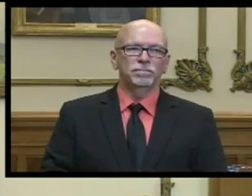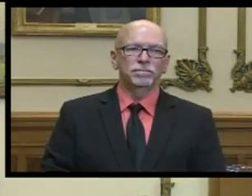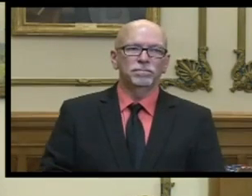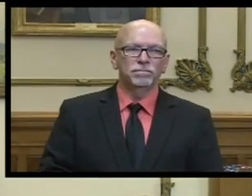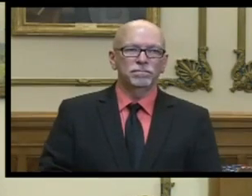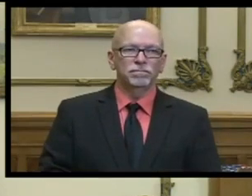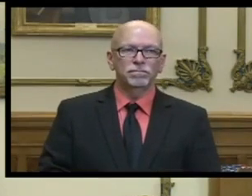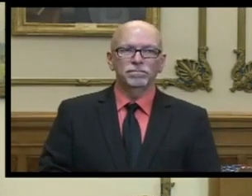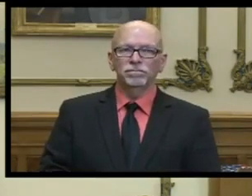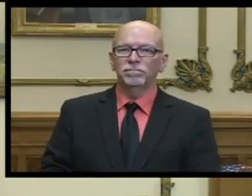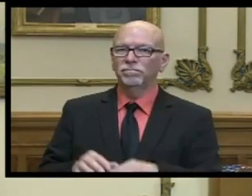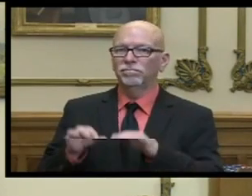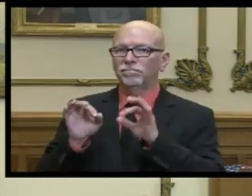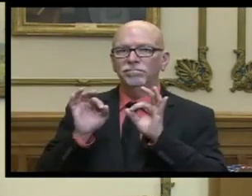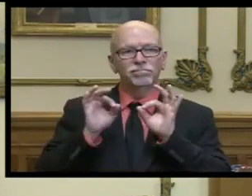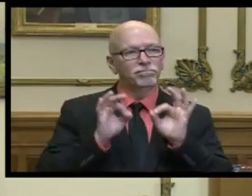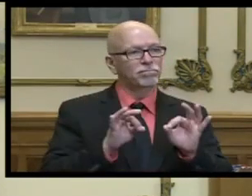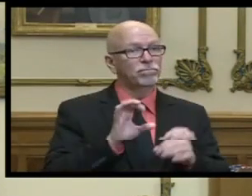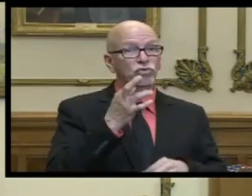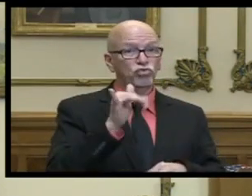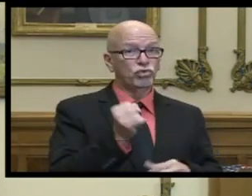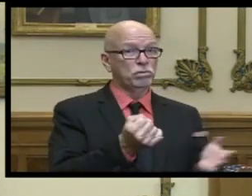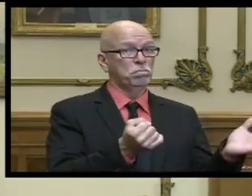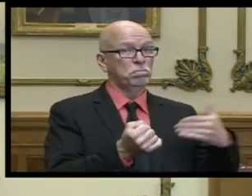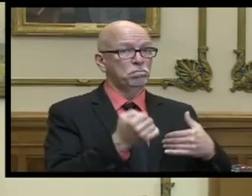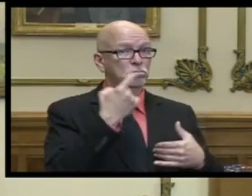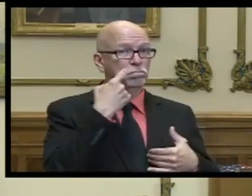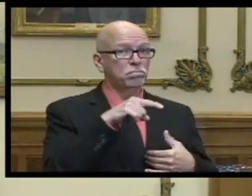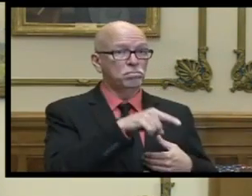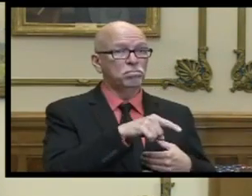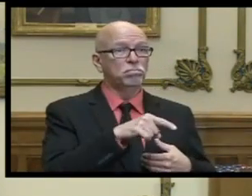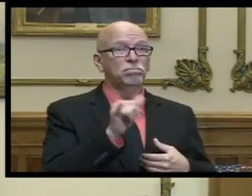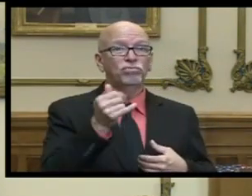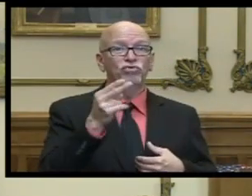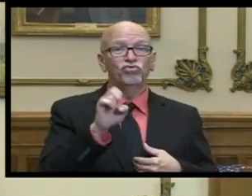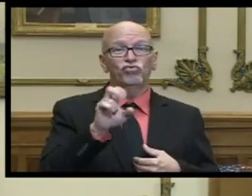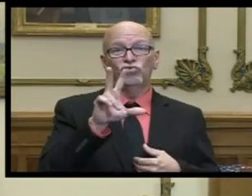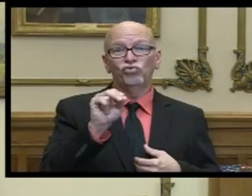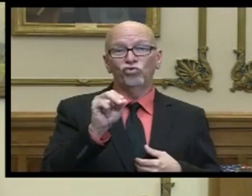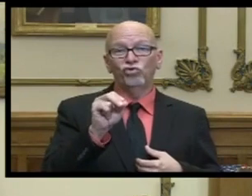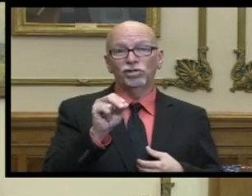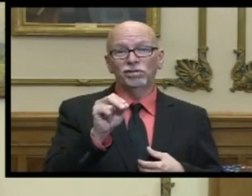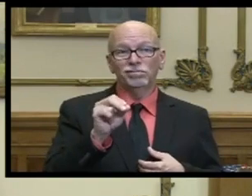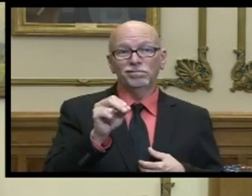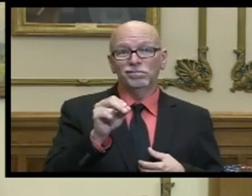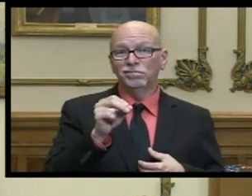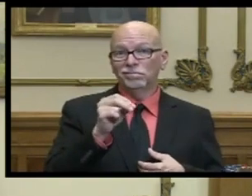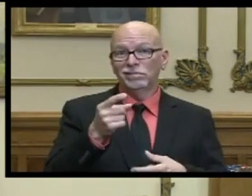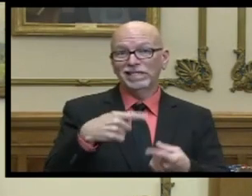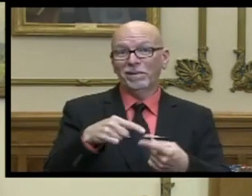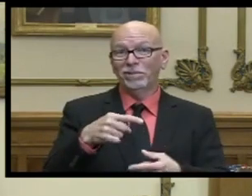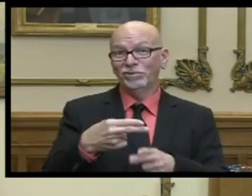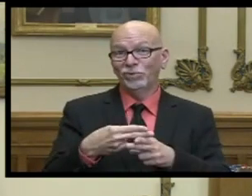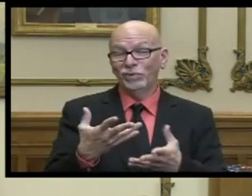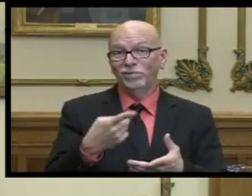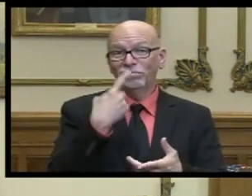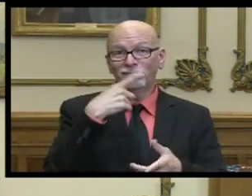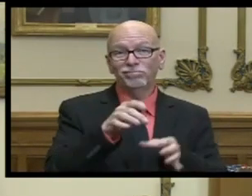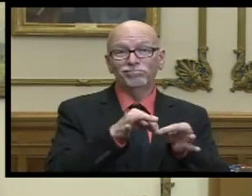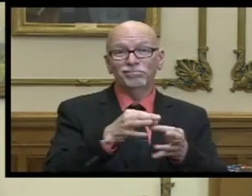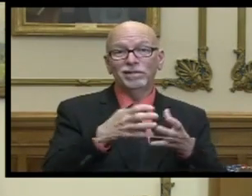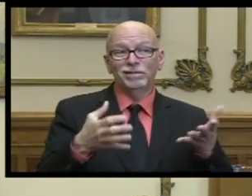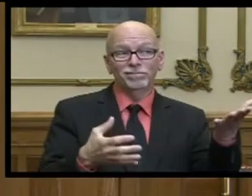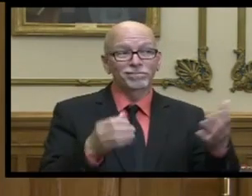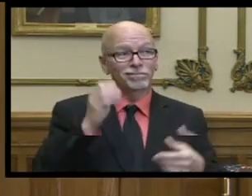okay uh chris you want to as june 30 it's right around the corner so you've got a lot to share